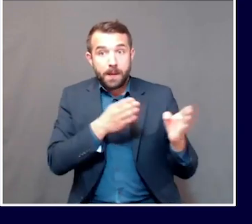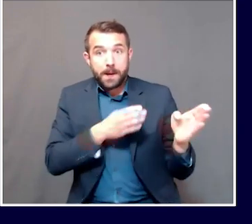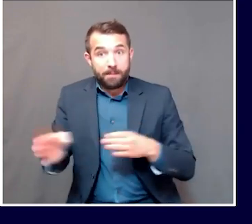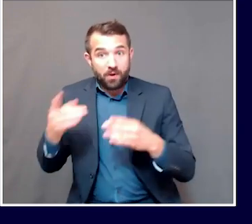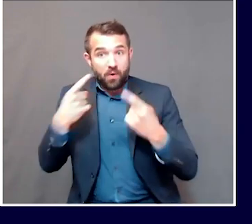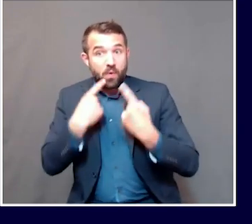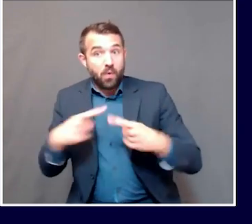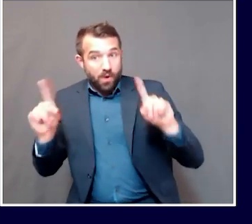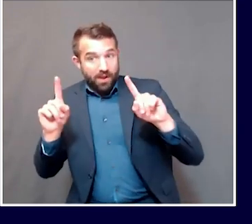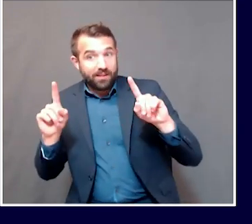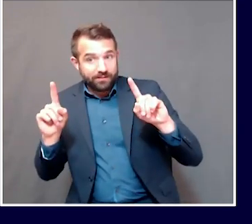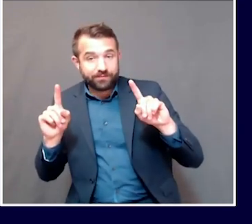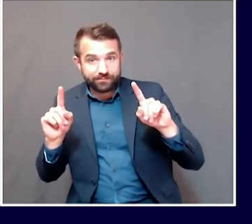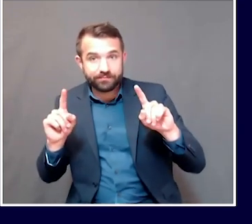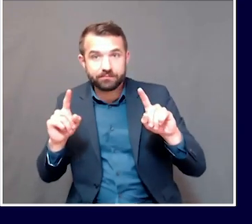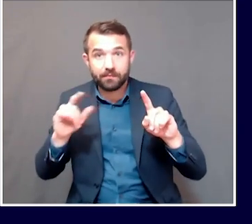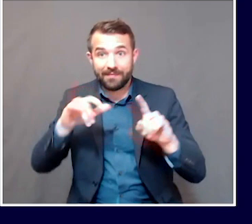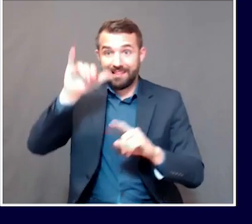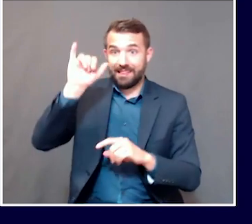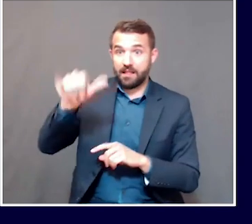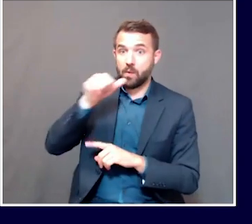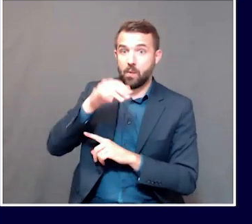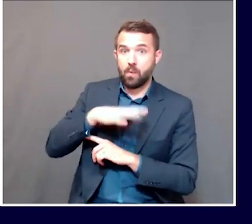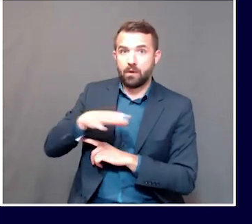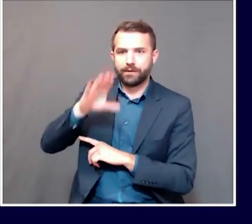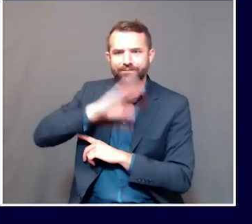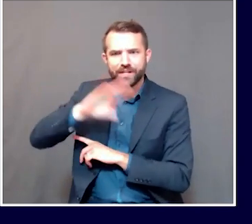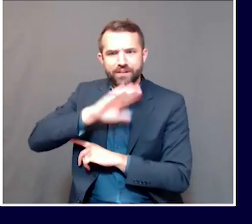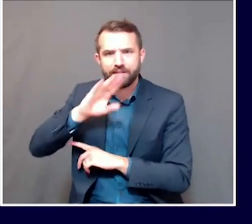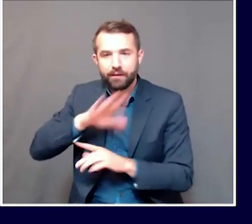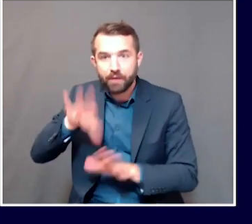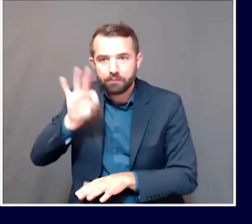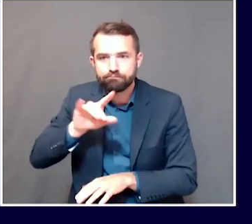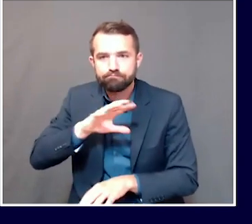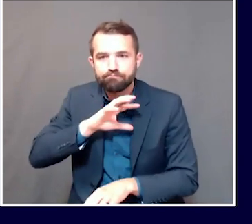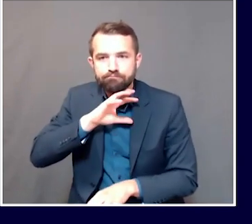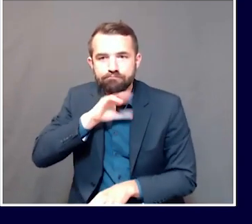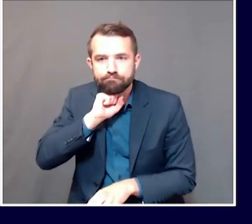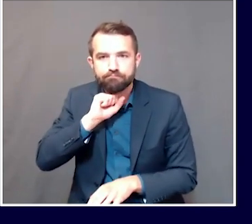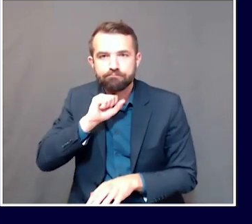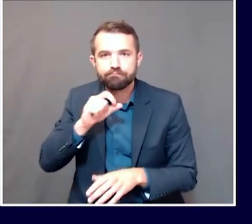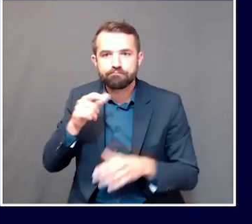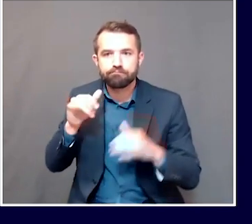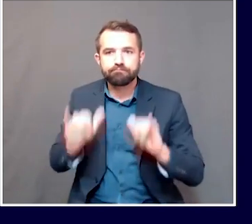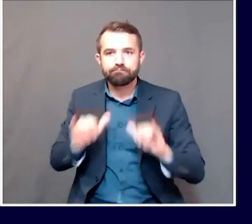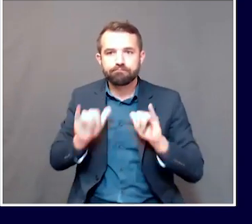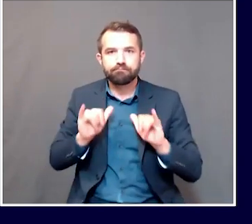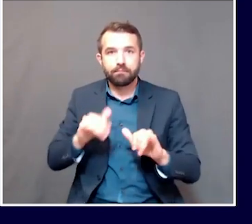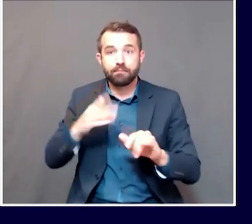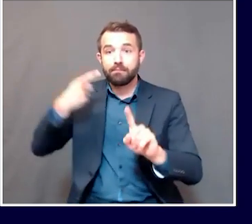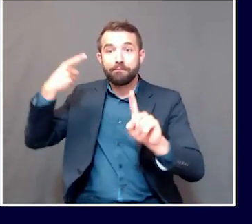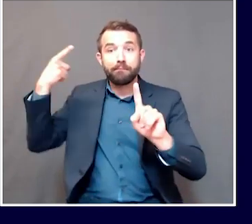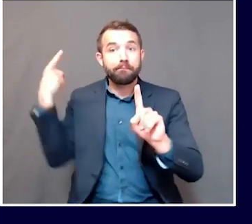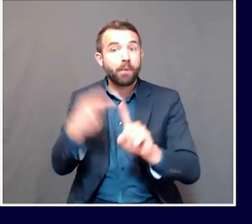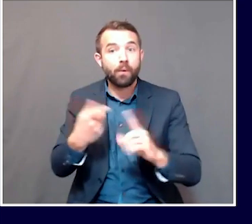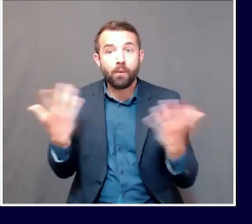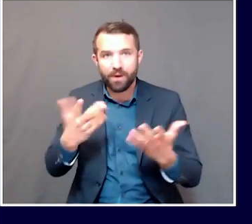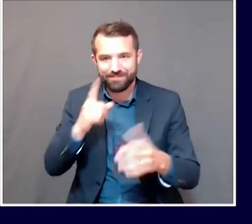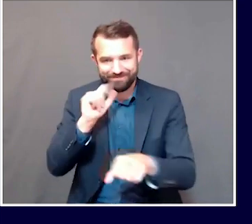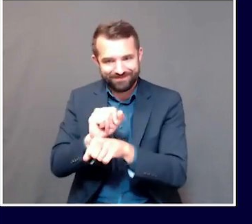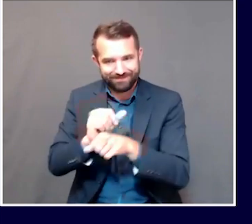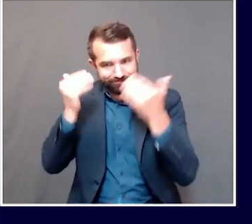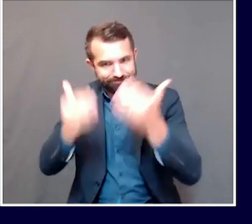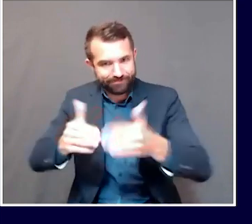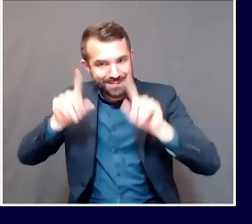While this woman was initially frustrated with what she heard, like others, in the end, the fact that her husband got a test and